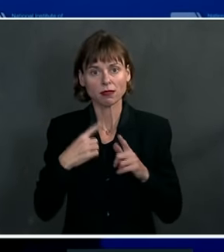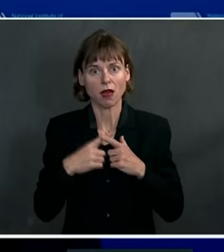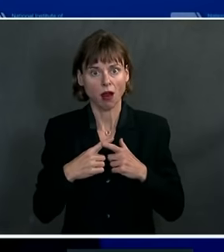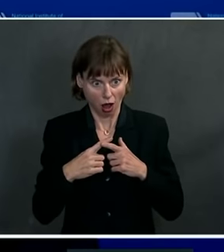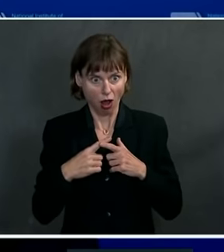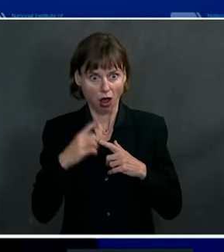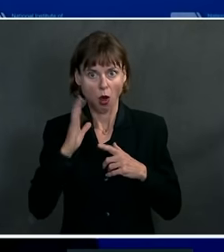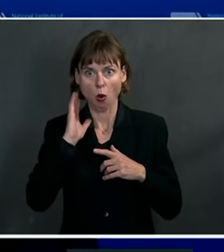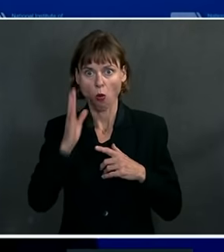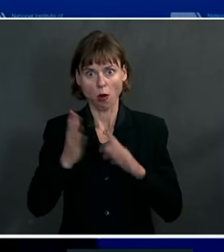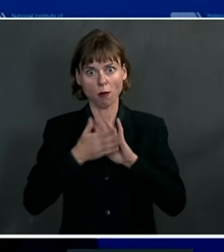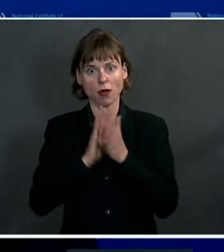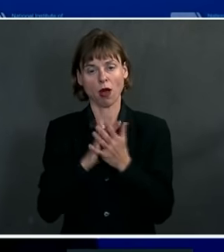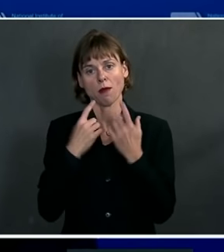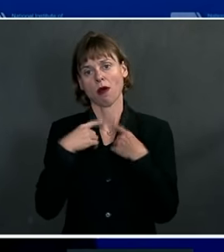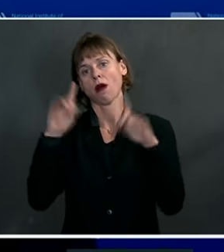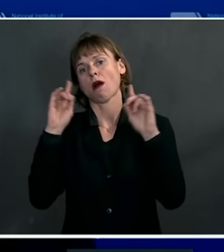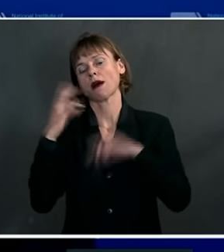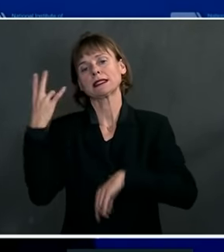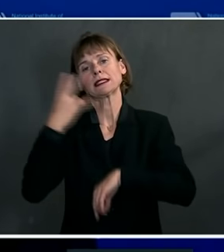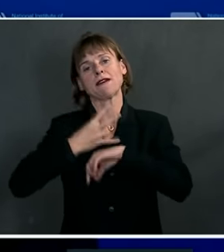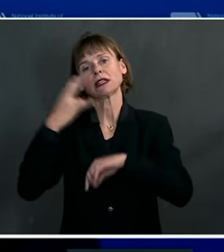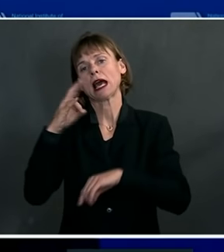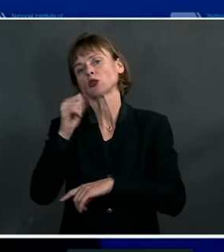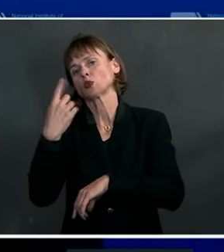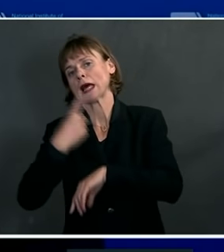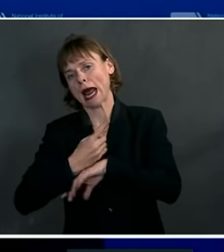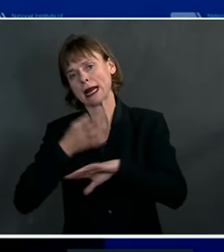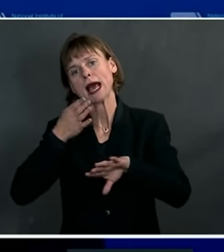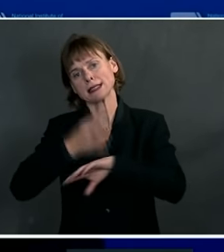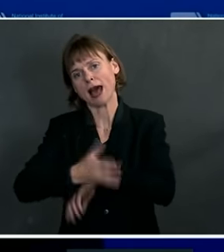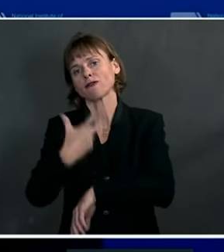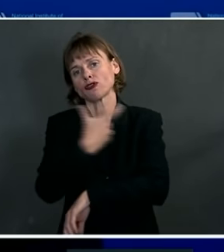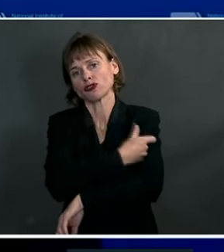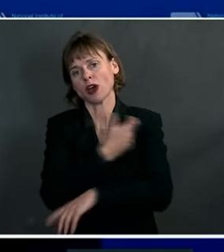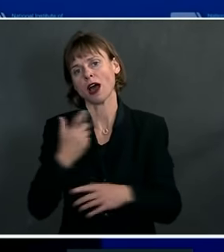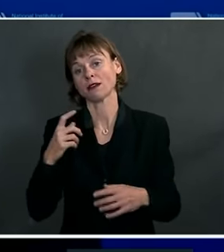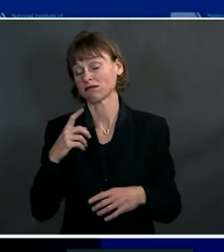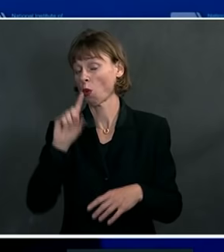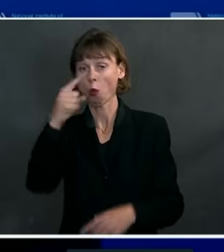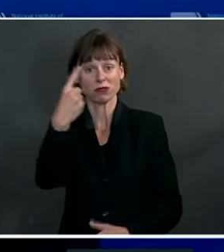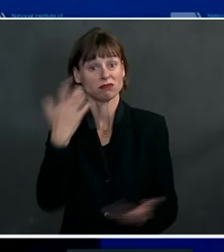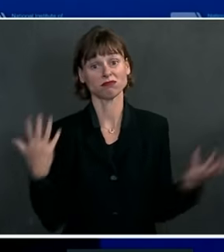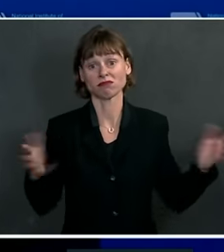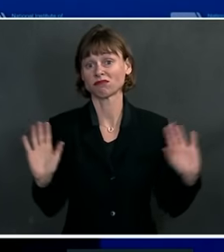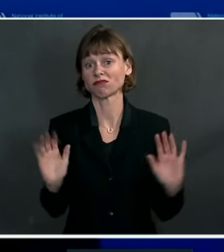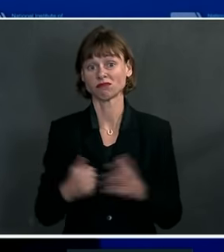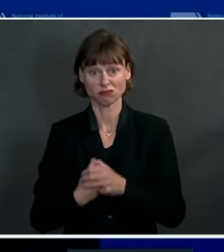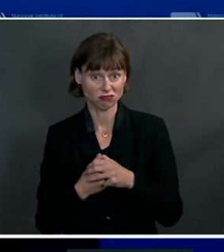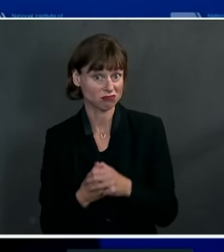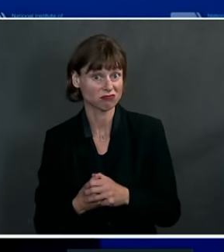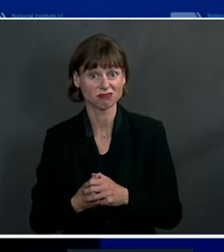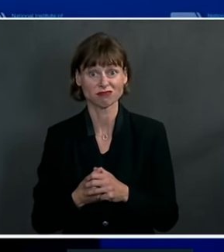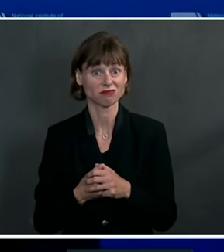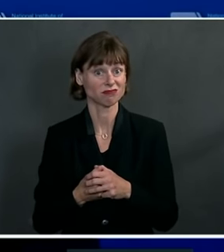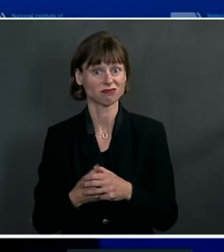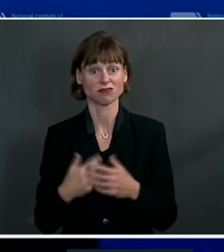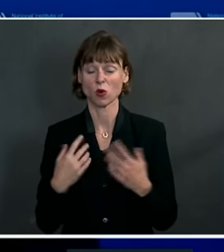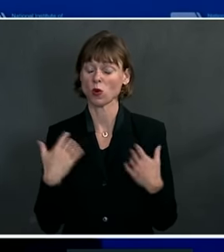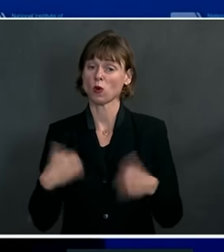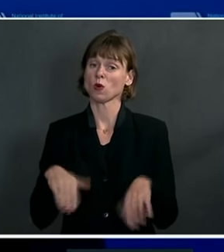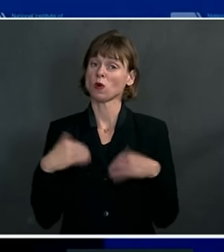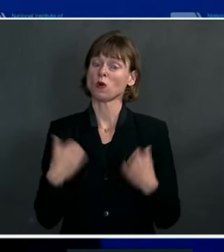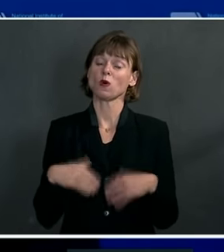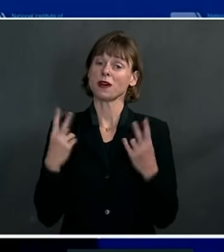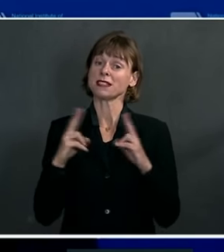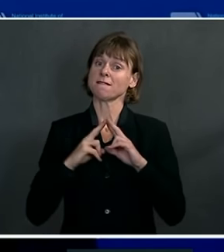anywhere from seven to ten days following the first and only shot. It is very, very good